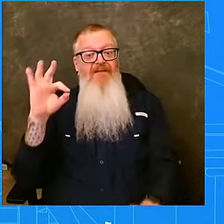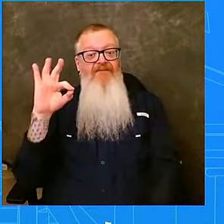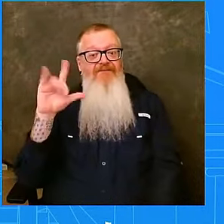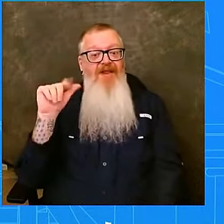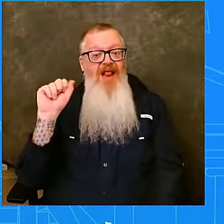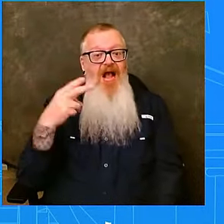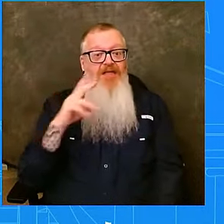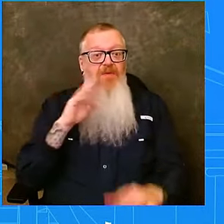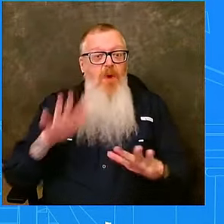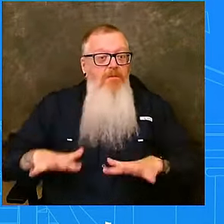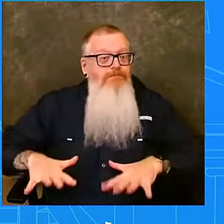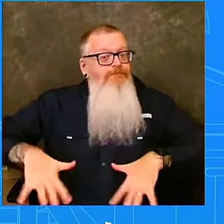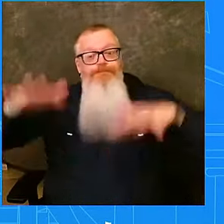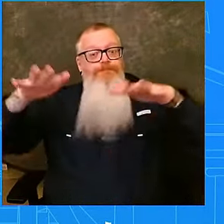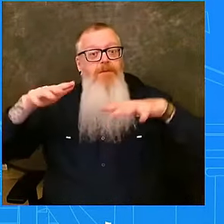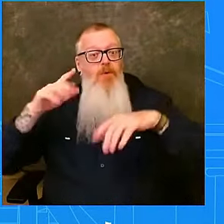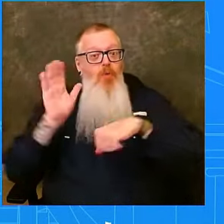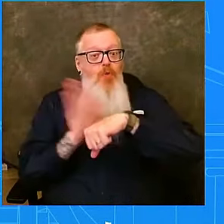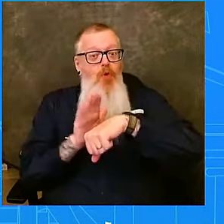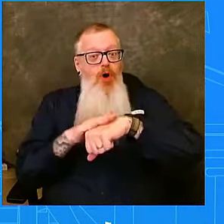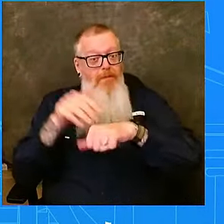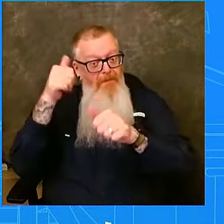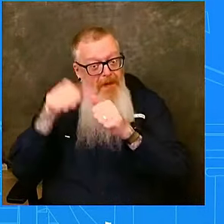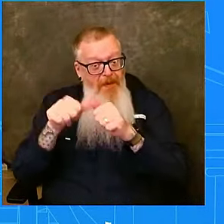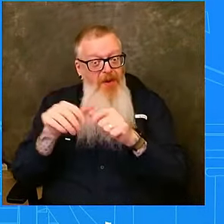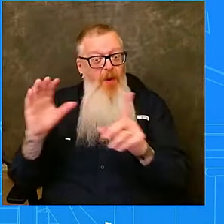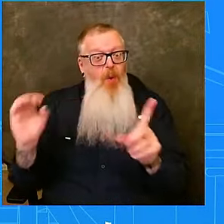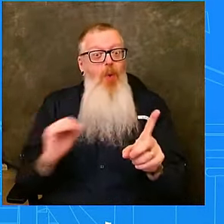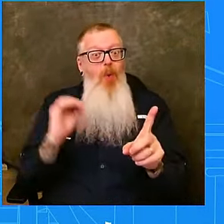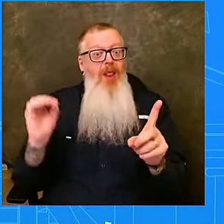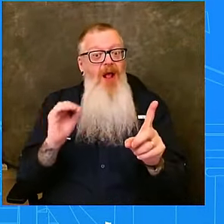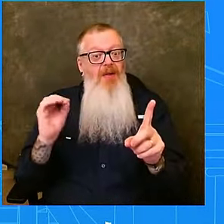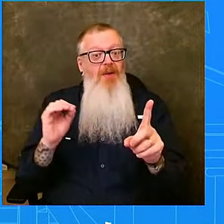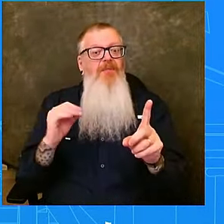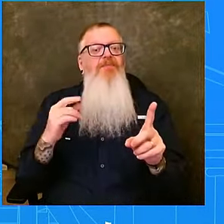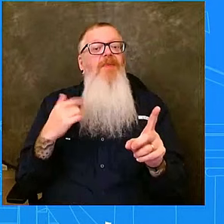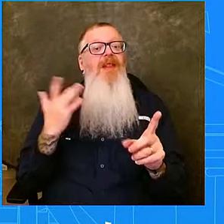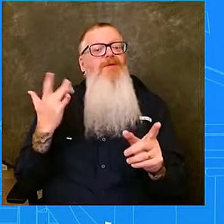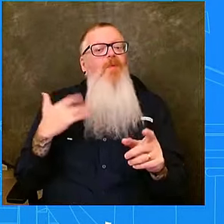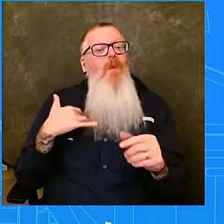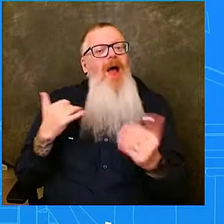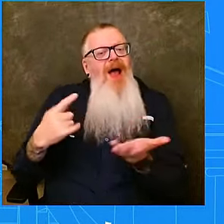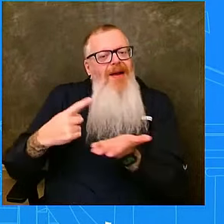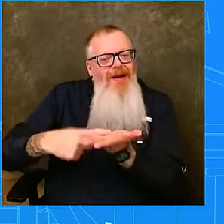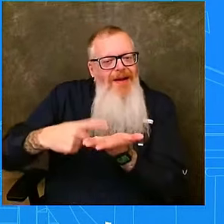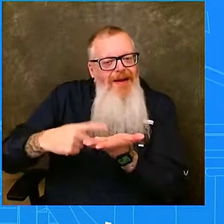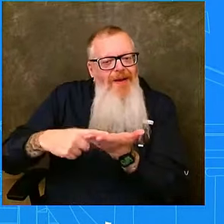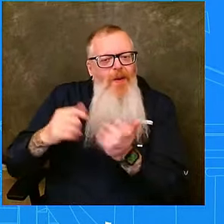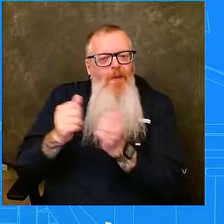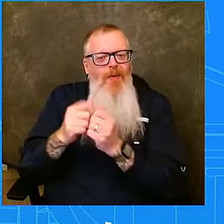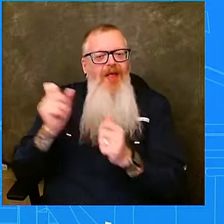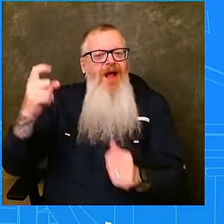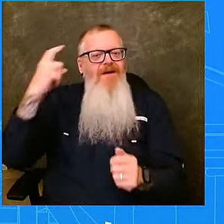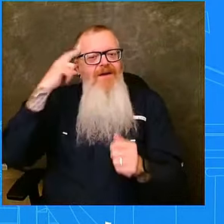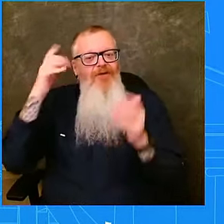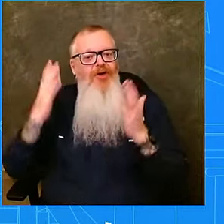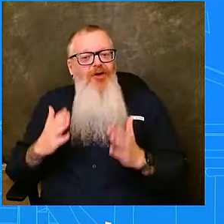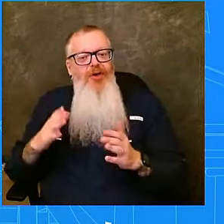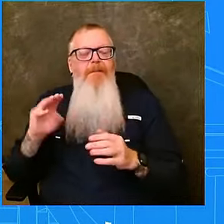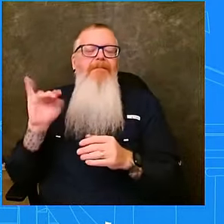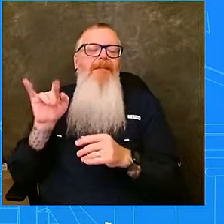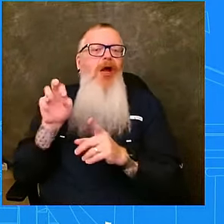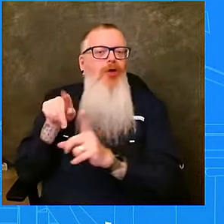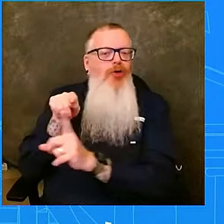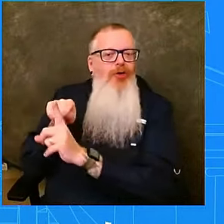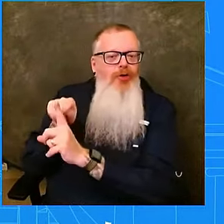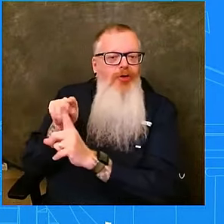concerned about that. And that's why I talked to the mayor of Orlando earlier today to make sure he knew that even though the west coast is getting a lot of focus on this, that the